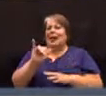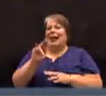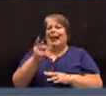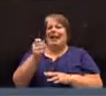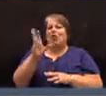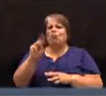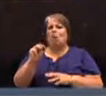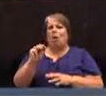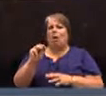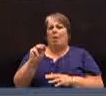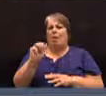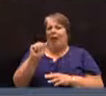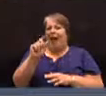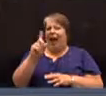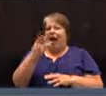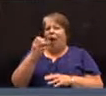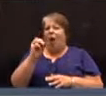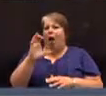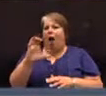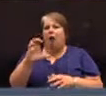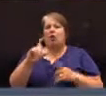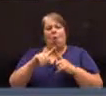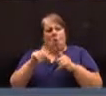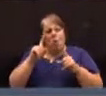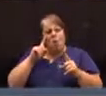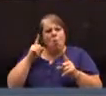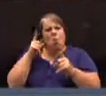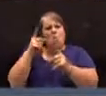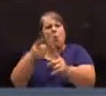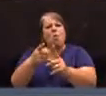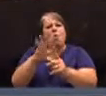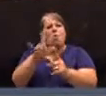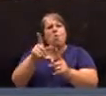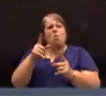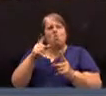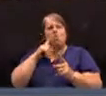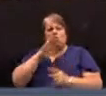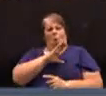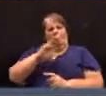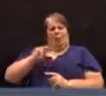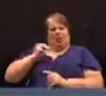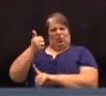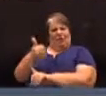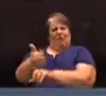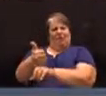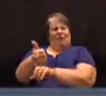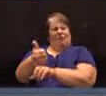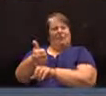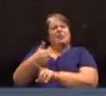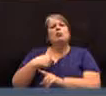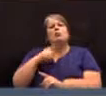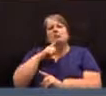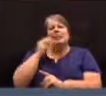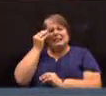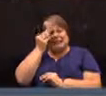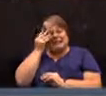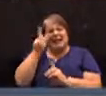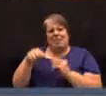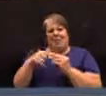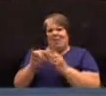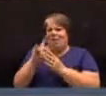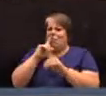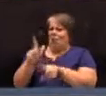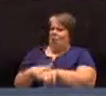step of the ad hoc committee, go directly for the commission itself. And I really thought that over for a long